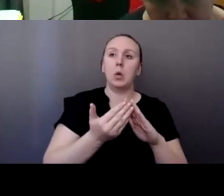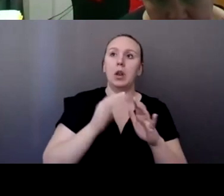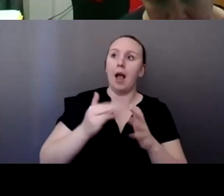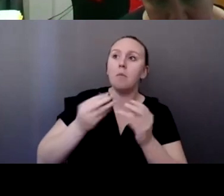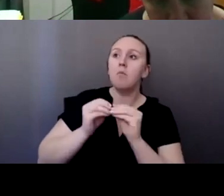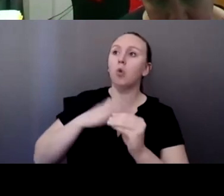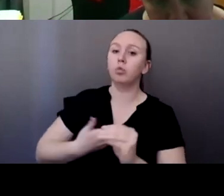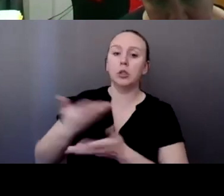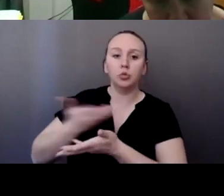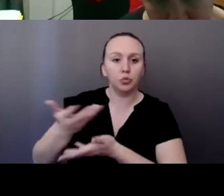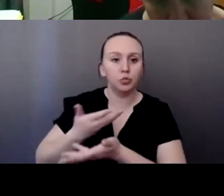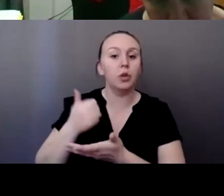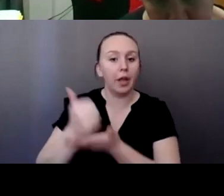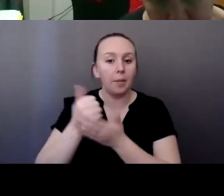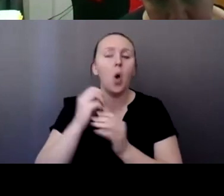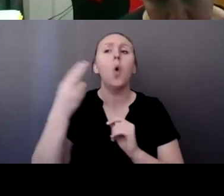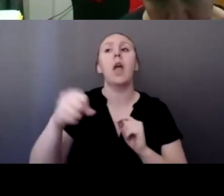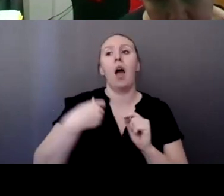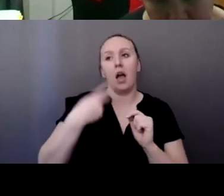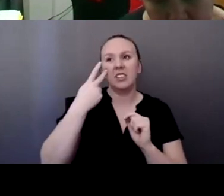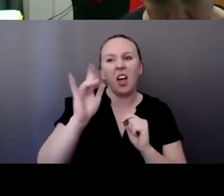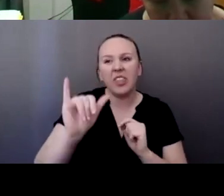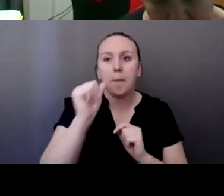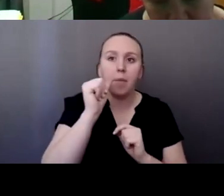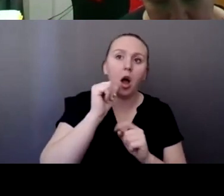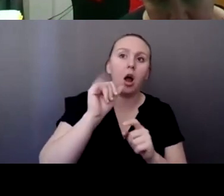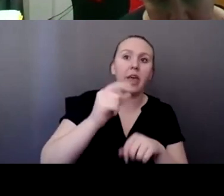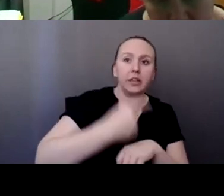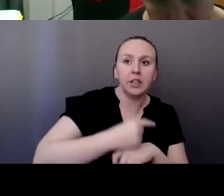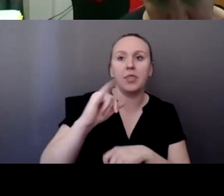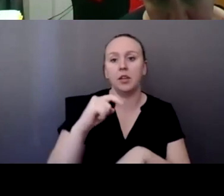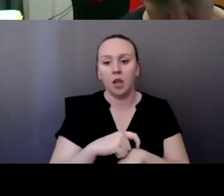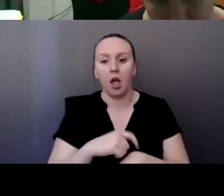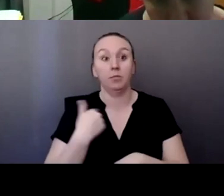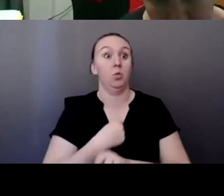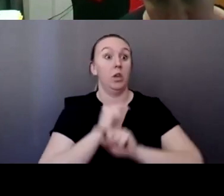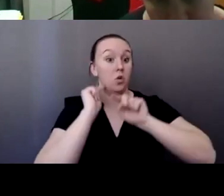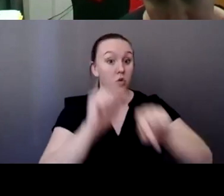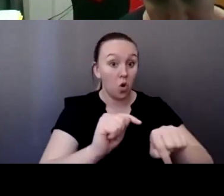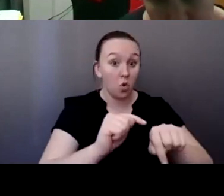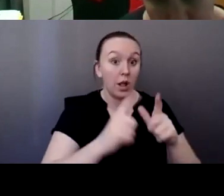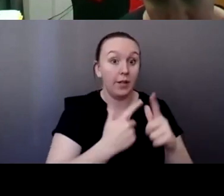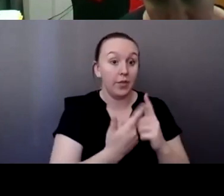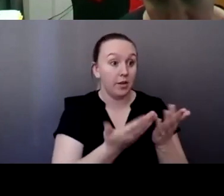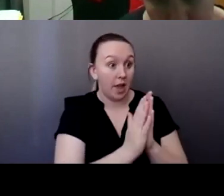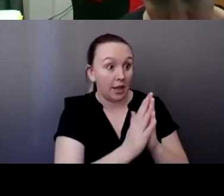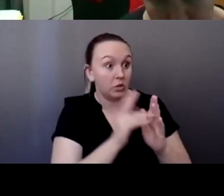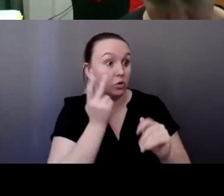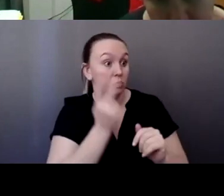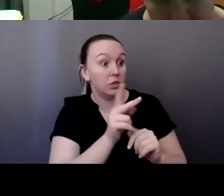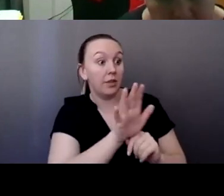So they write down like, Oh yeah, we've seen them at this far at this day, at this time. So we would go there and then we would ask to look at their surveillance